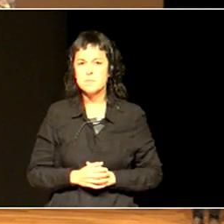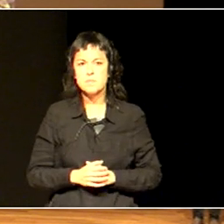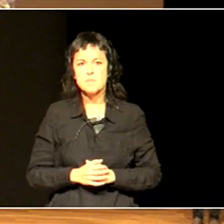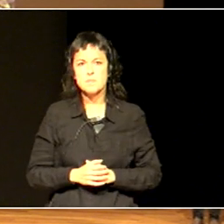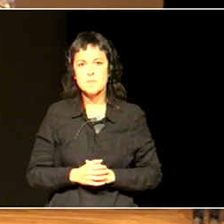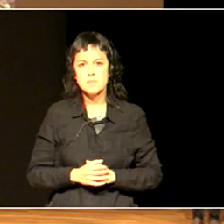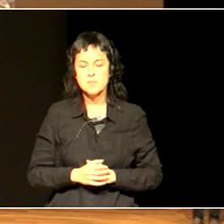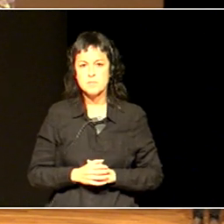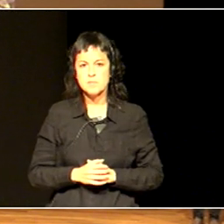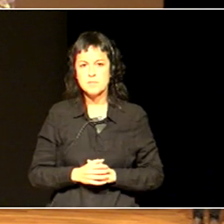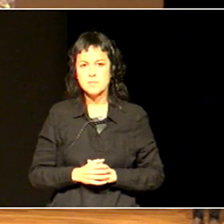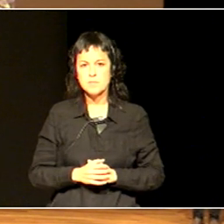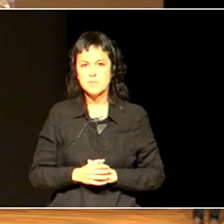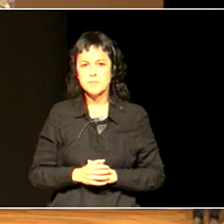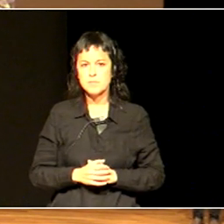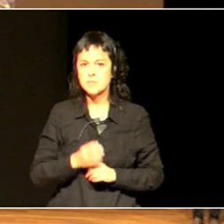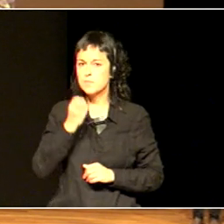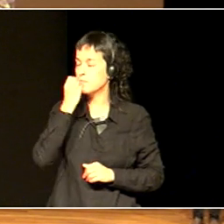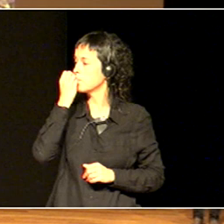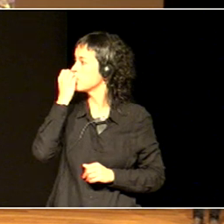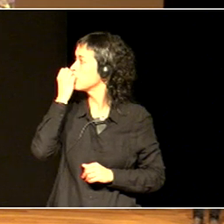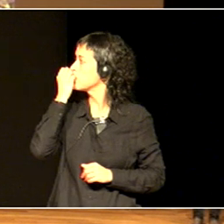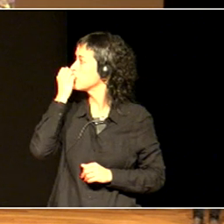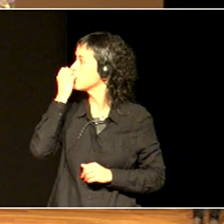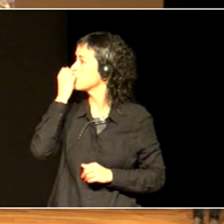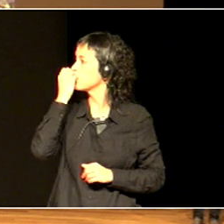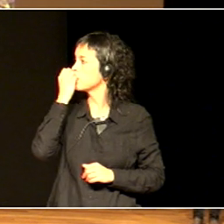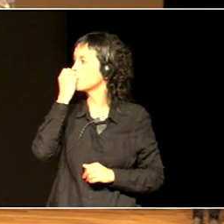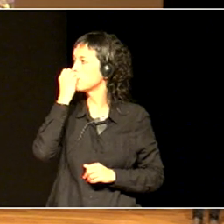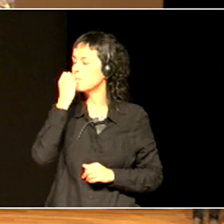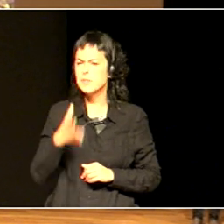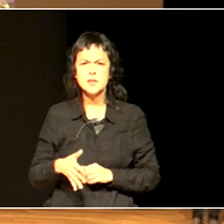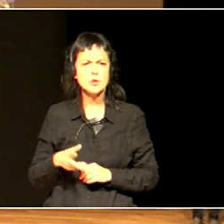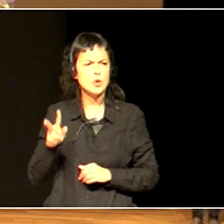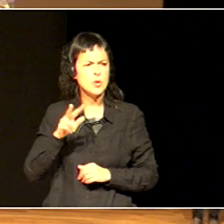Anyway, I was having a chat with Virginie. Where is she? Virginia.